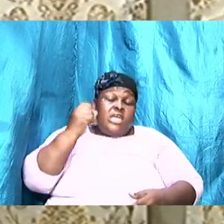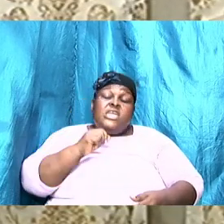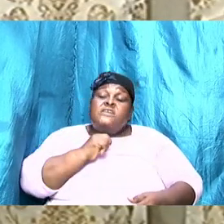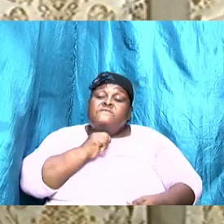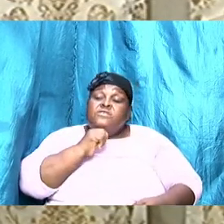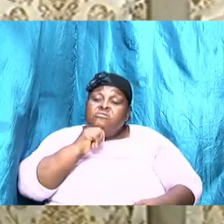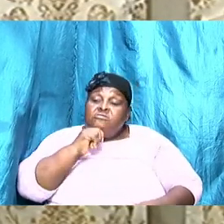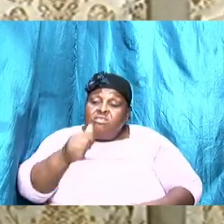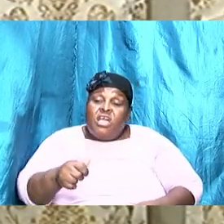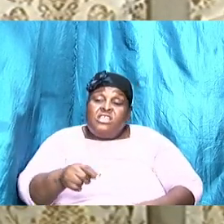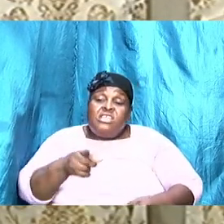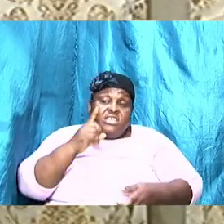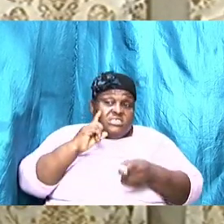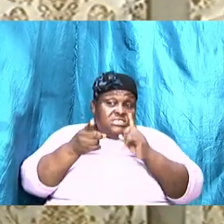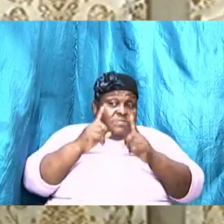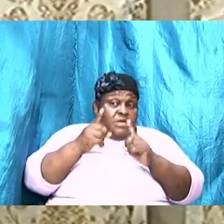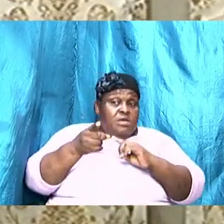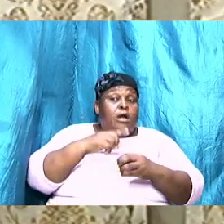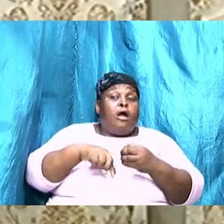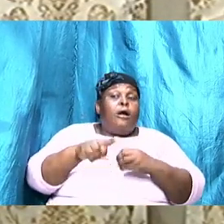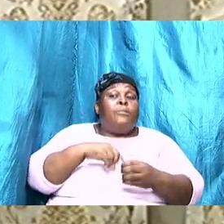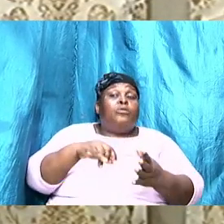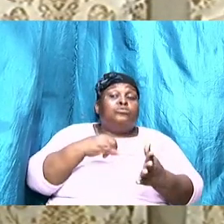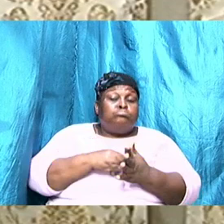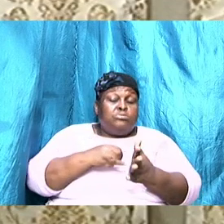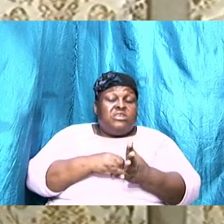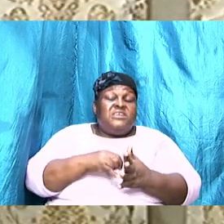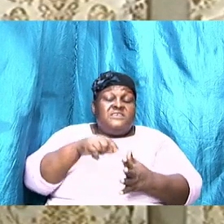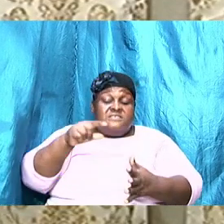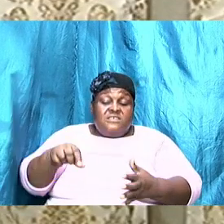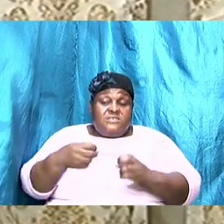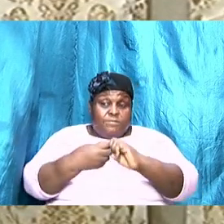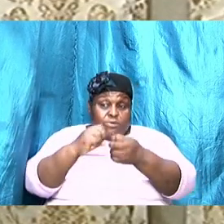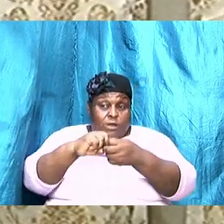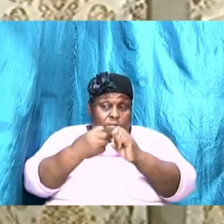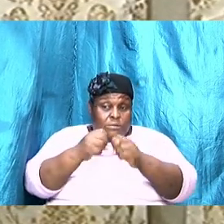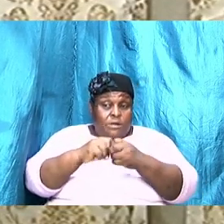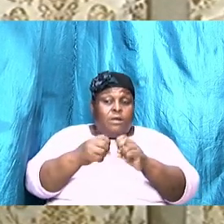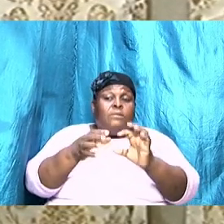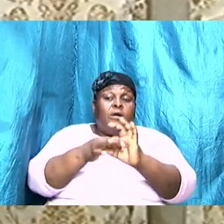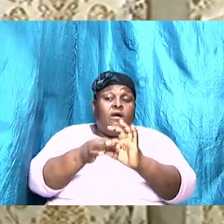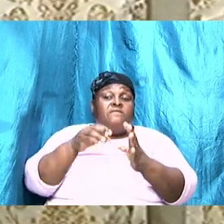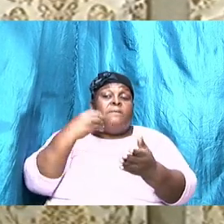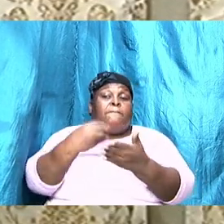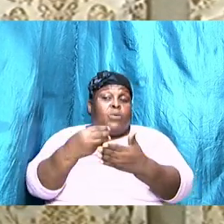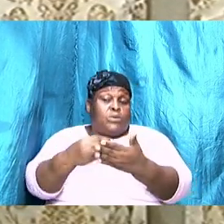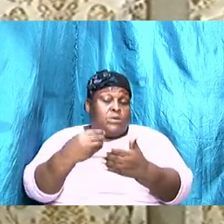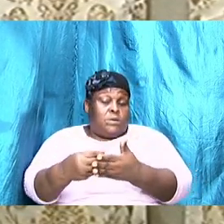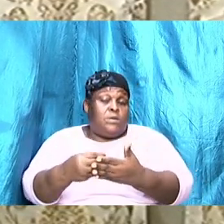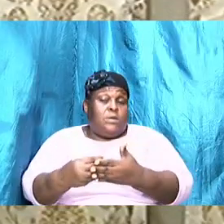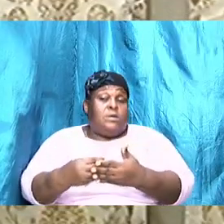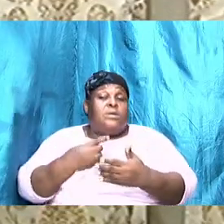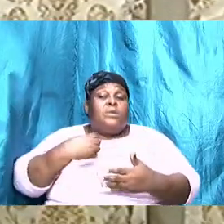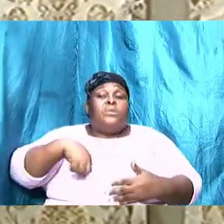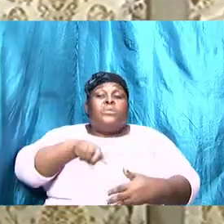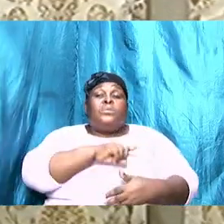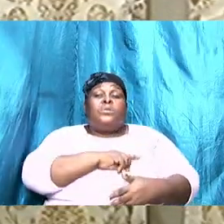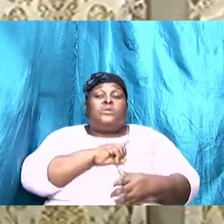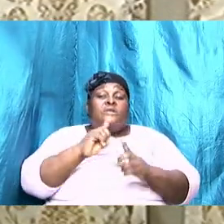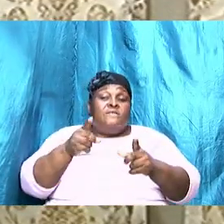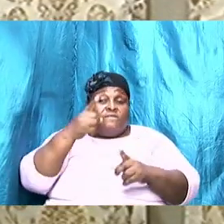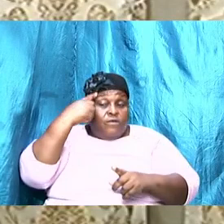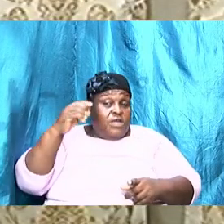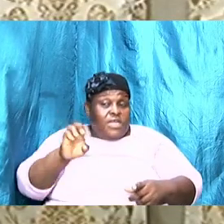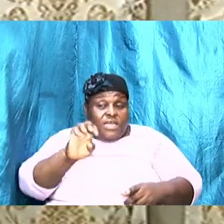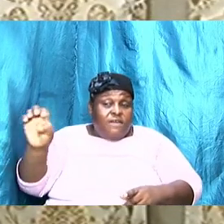properly this issue of money then we are going to forever have a